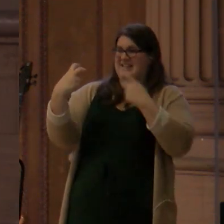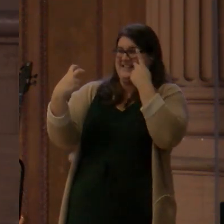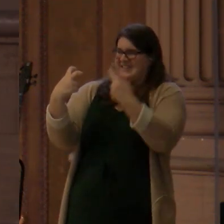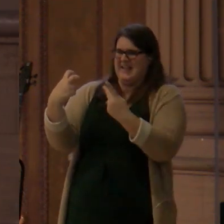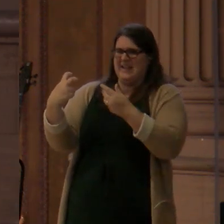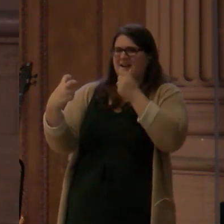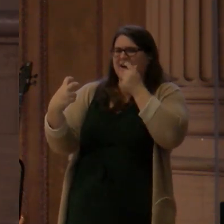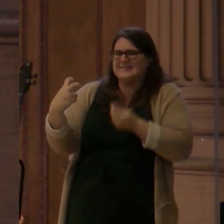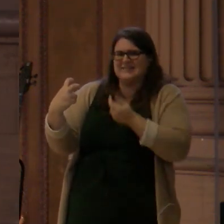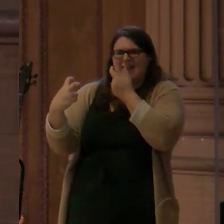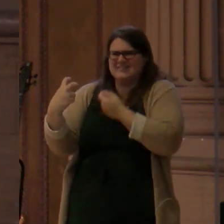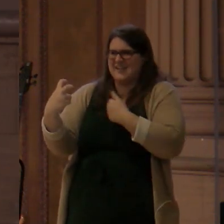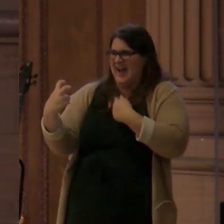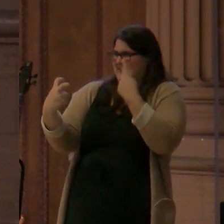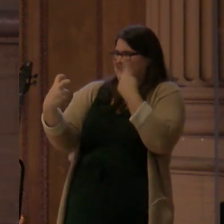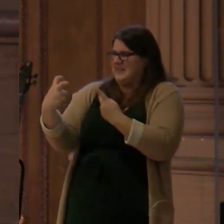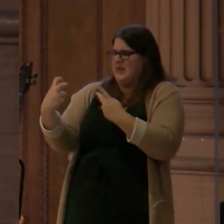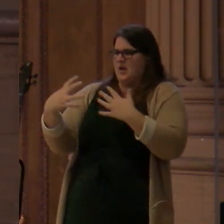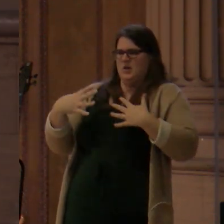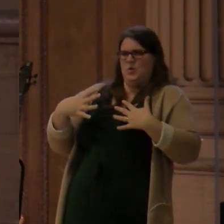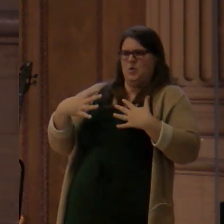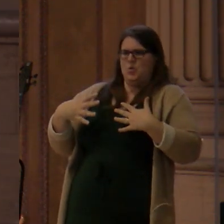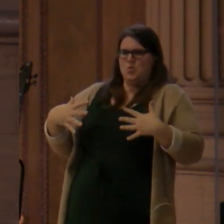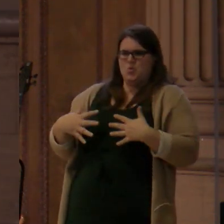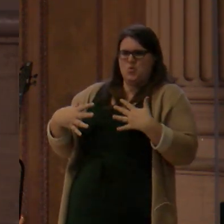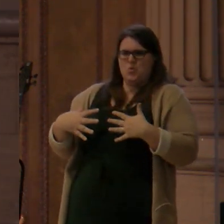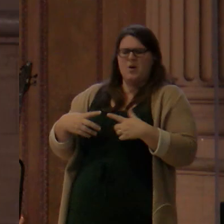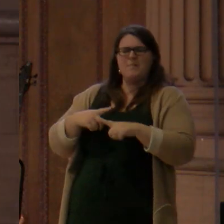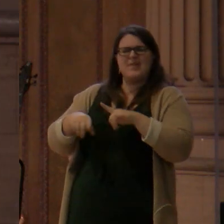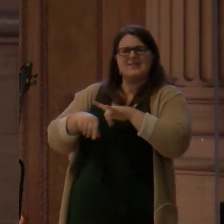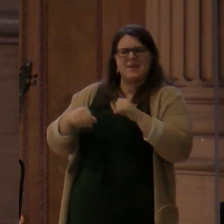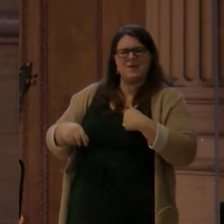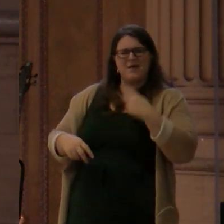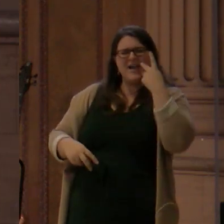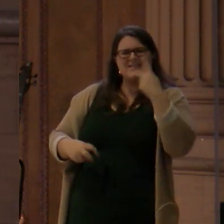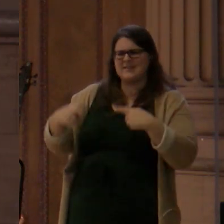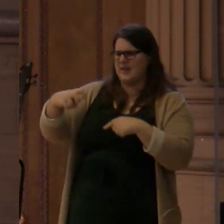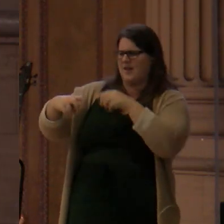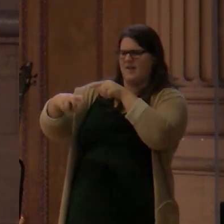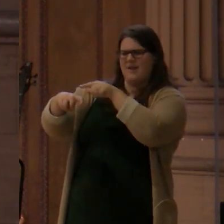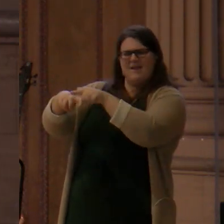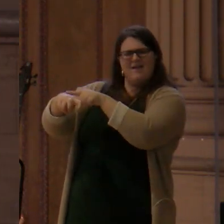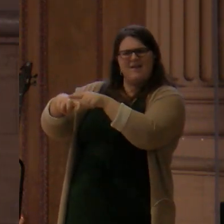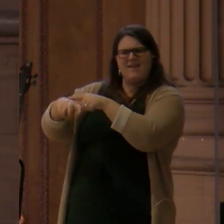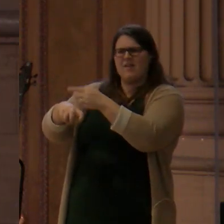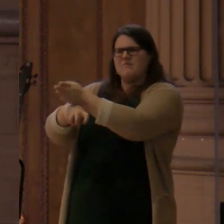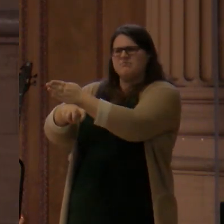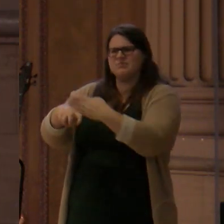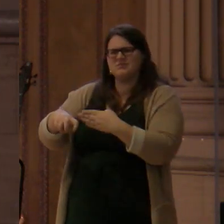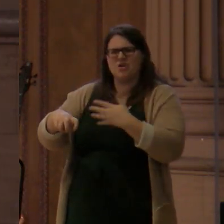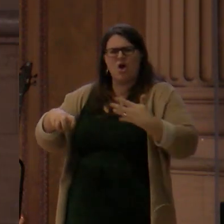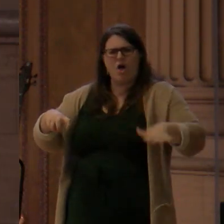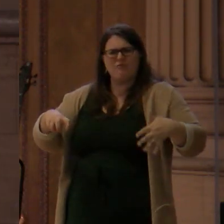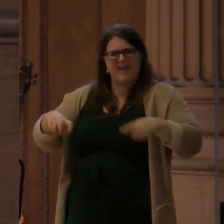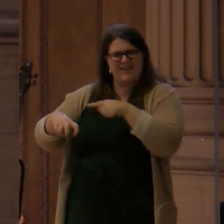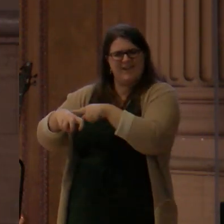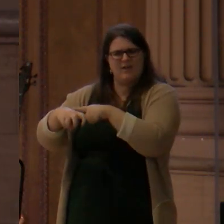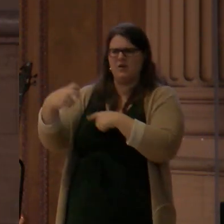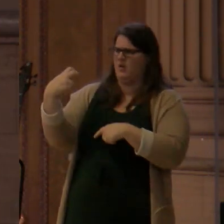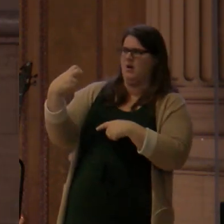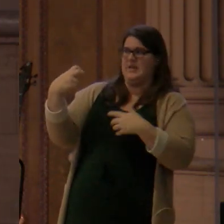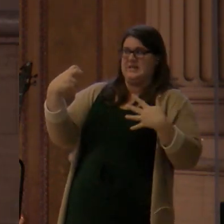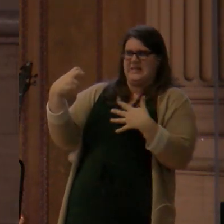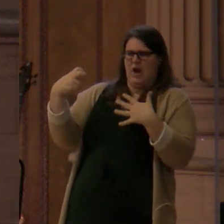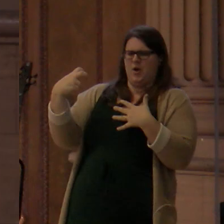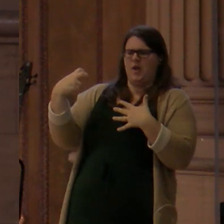and we see the deadly wound he bears. His power is gone. He's fighting a lost battle. He's contending against omnipotence. He set himself